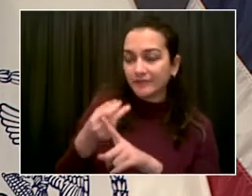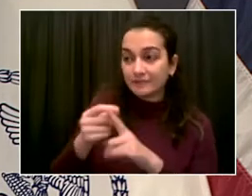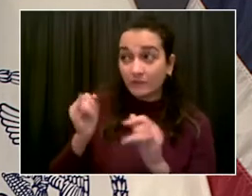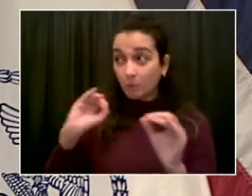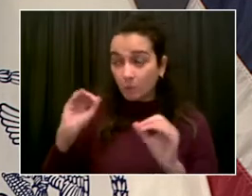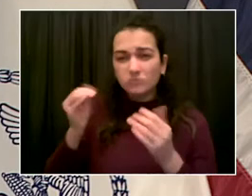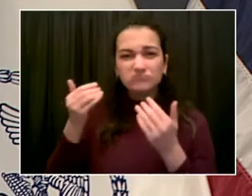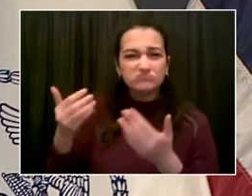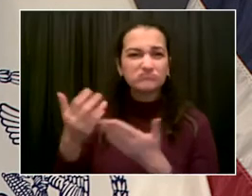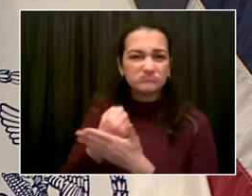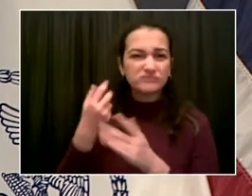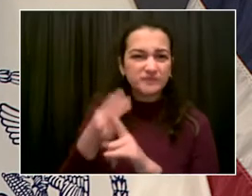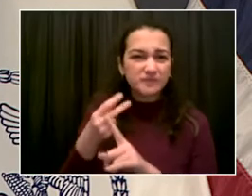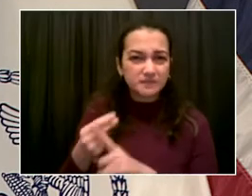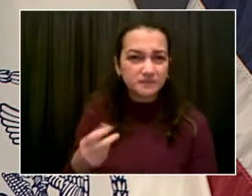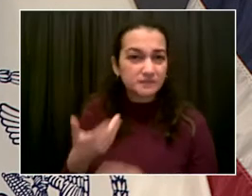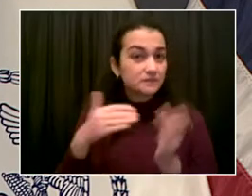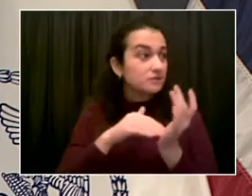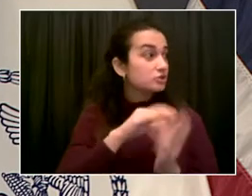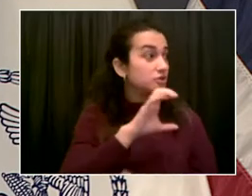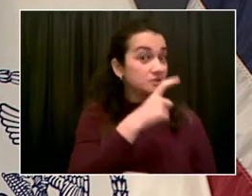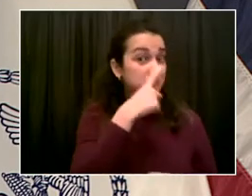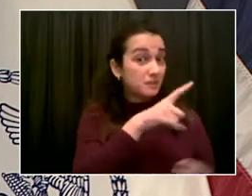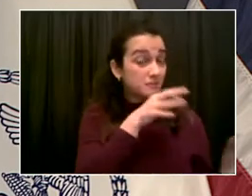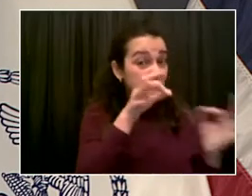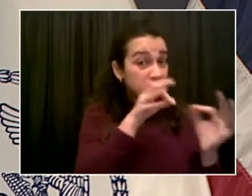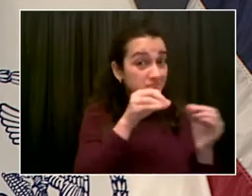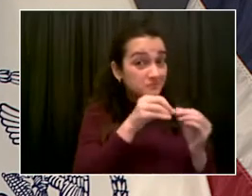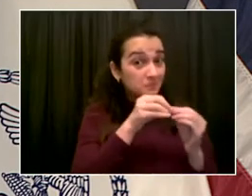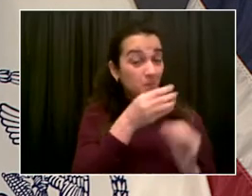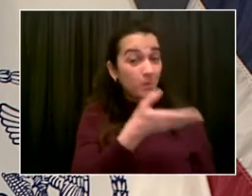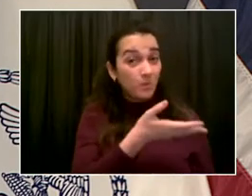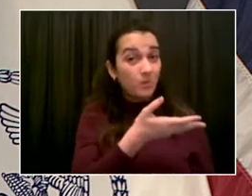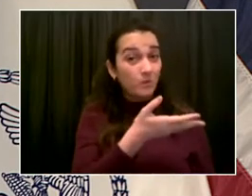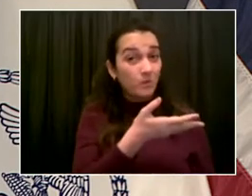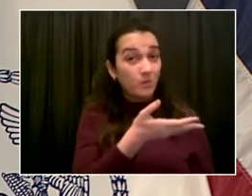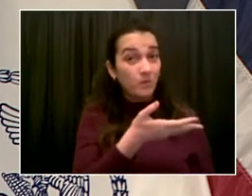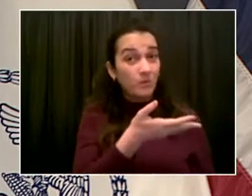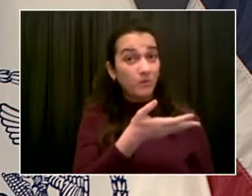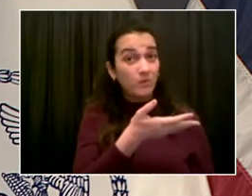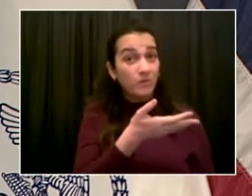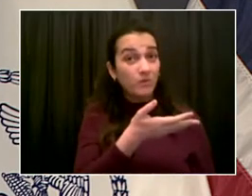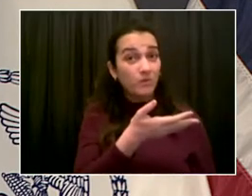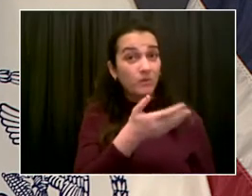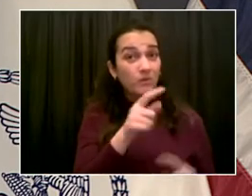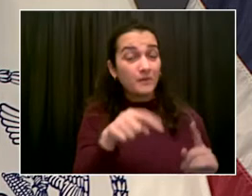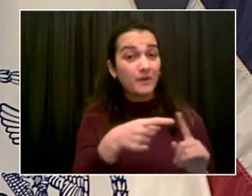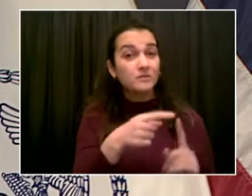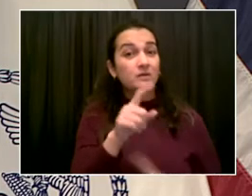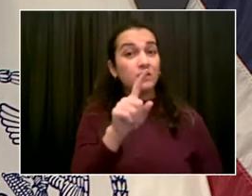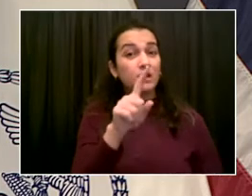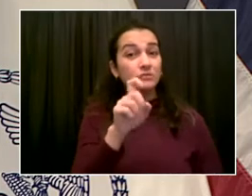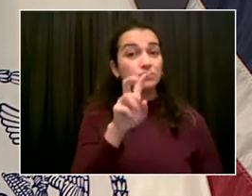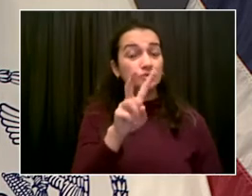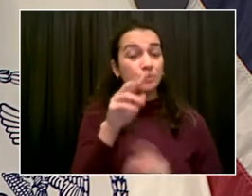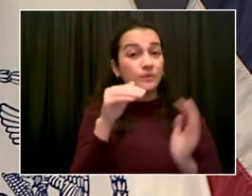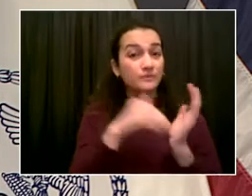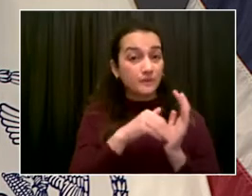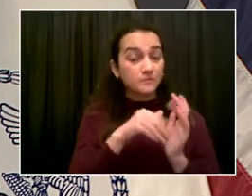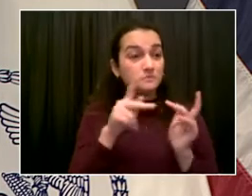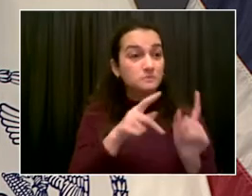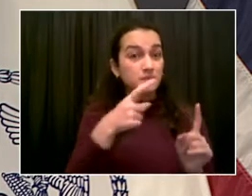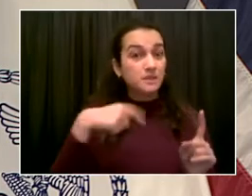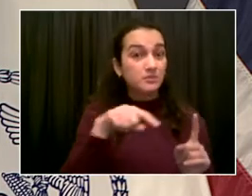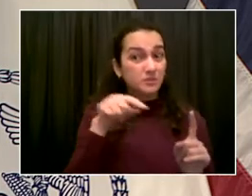again 102,000 employees. Are you able to parse the groups a little more for Dana or else we'll get her follow-up information?